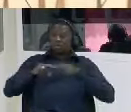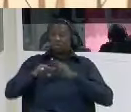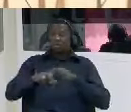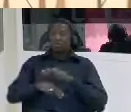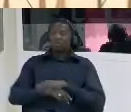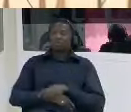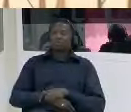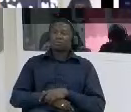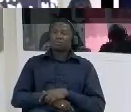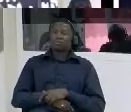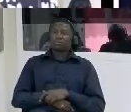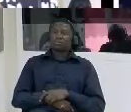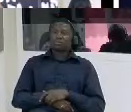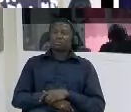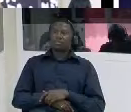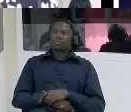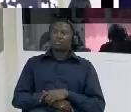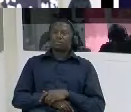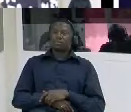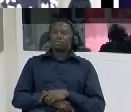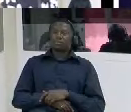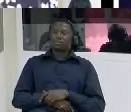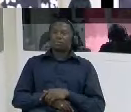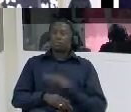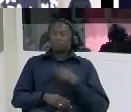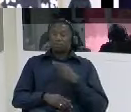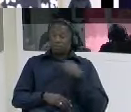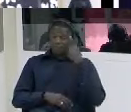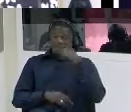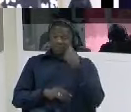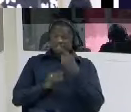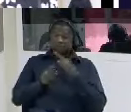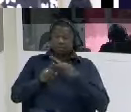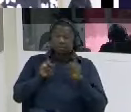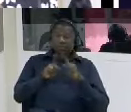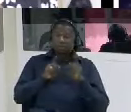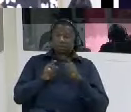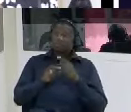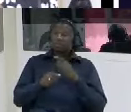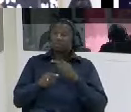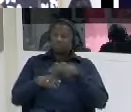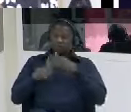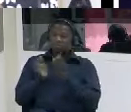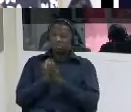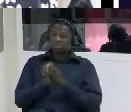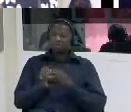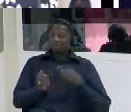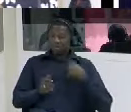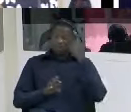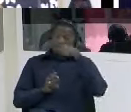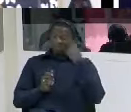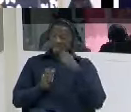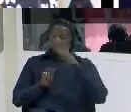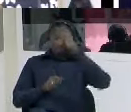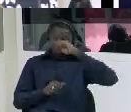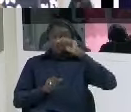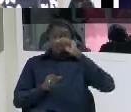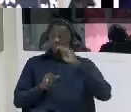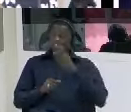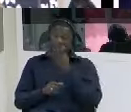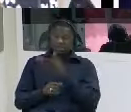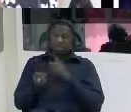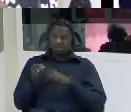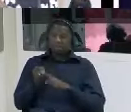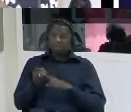no it was a different sister forces because i can recognize there are the police the nia and personnel of the